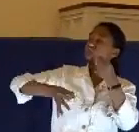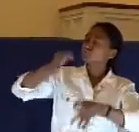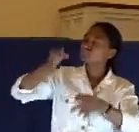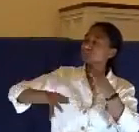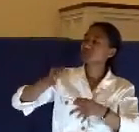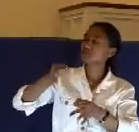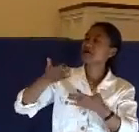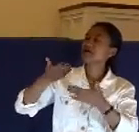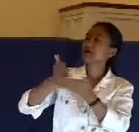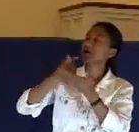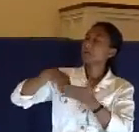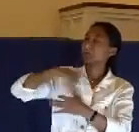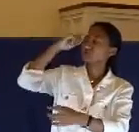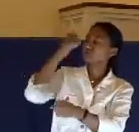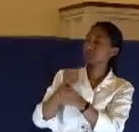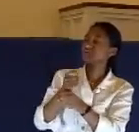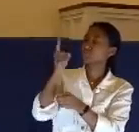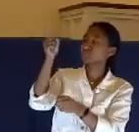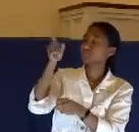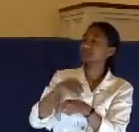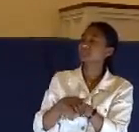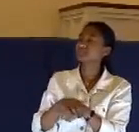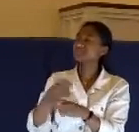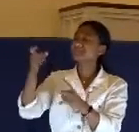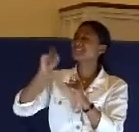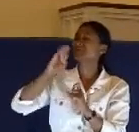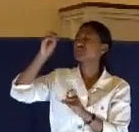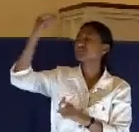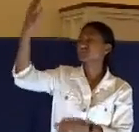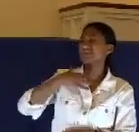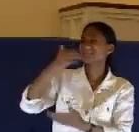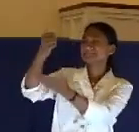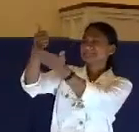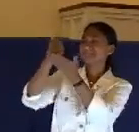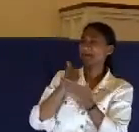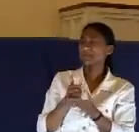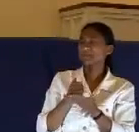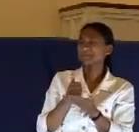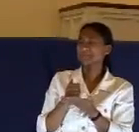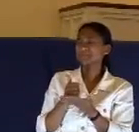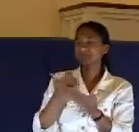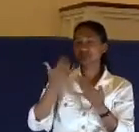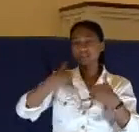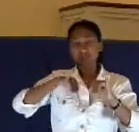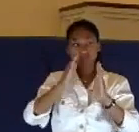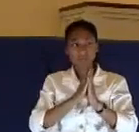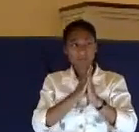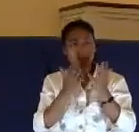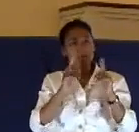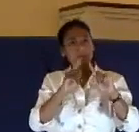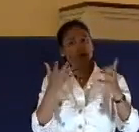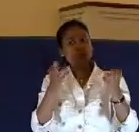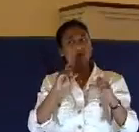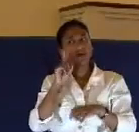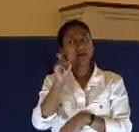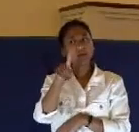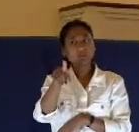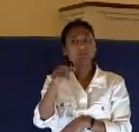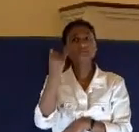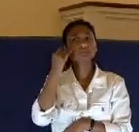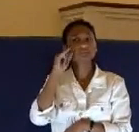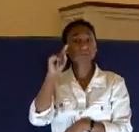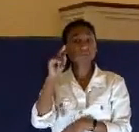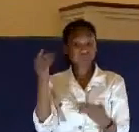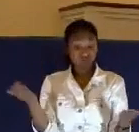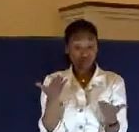Give us that grace, Father. With heads bowed and eyes closed, I just want to give one invitation before we leave. If you're here today and you've never